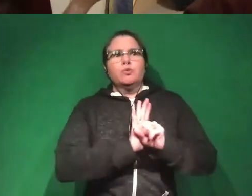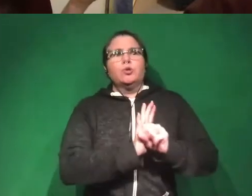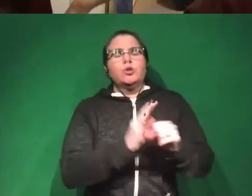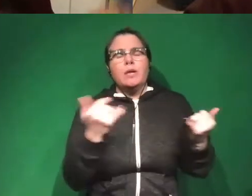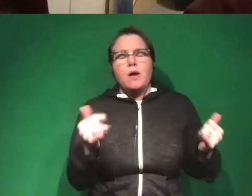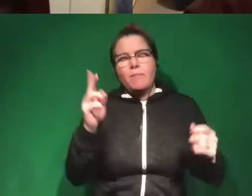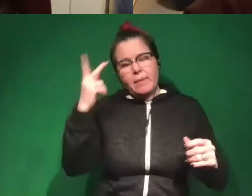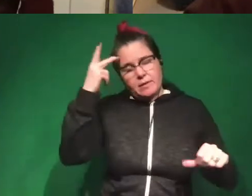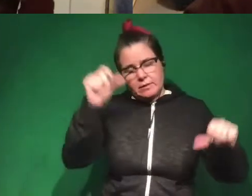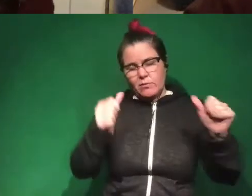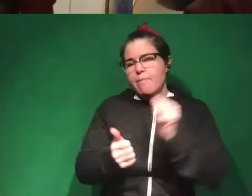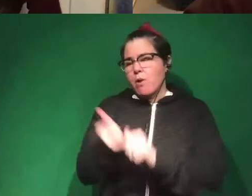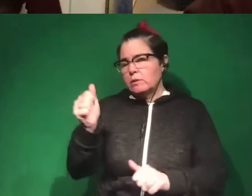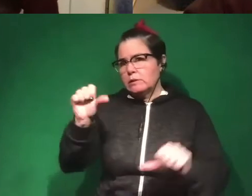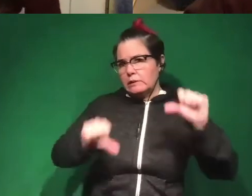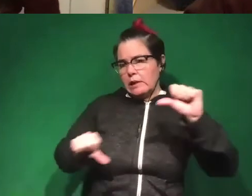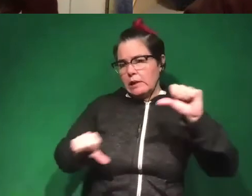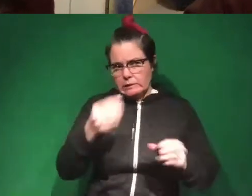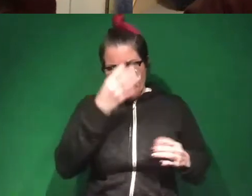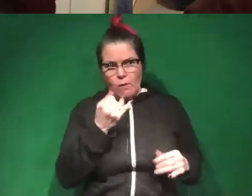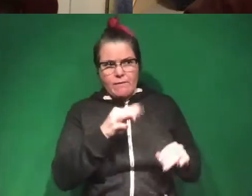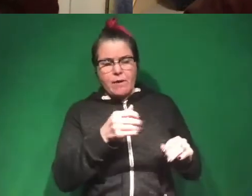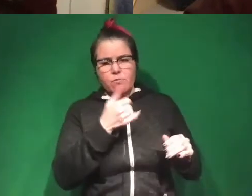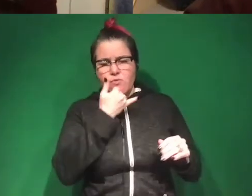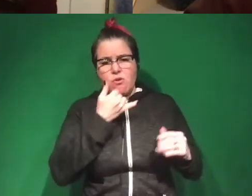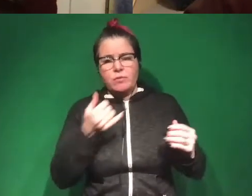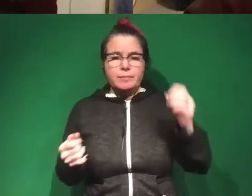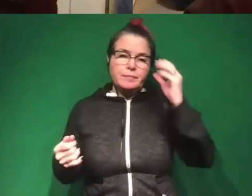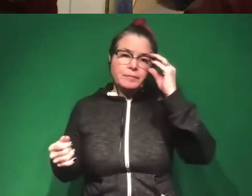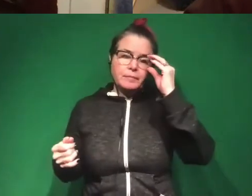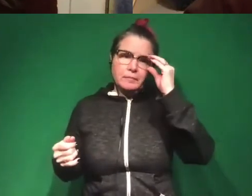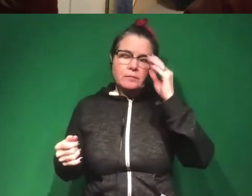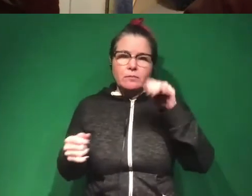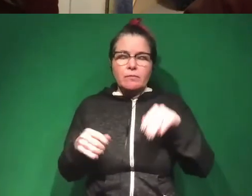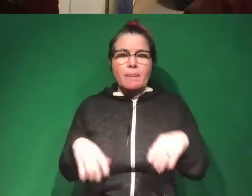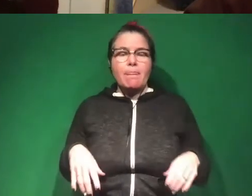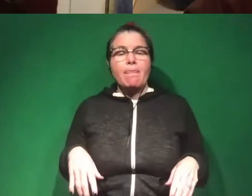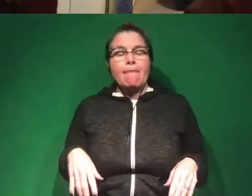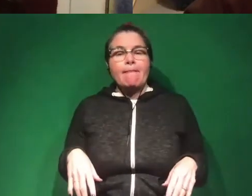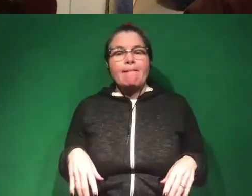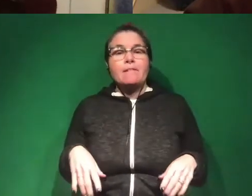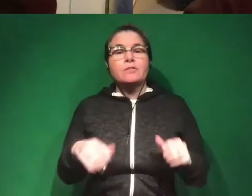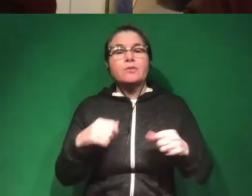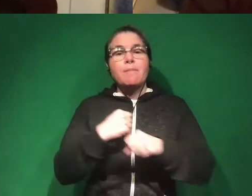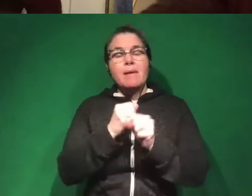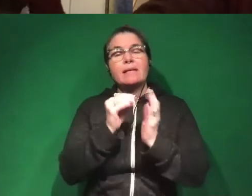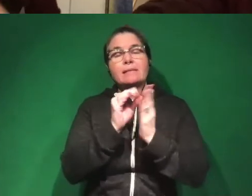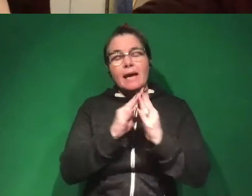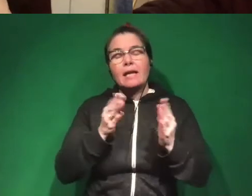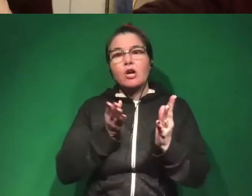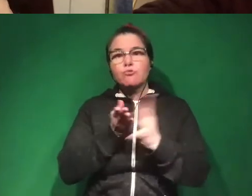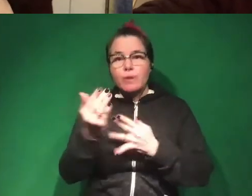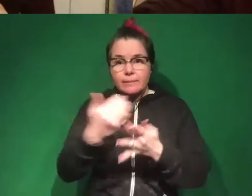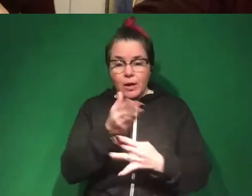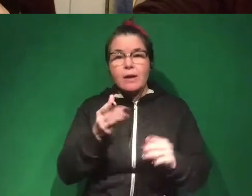as I think most sciences, correct me, folks watching if I'm overstating, to make data transparent and available. So I